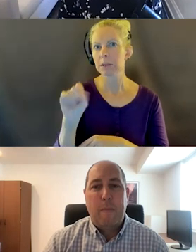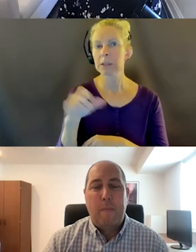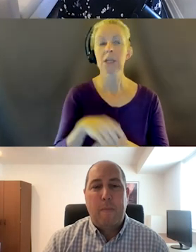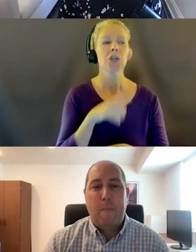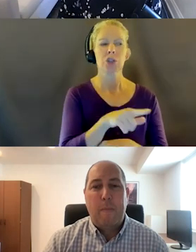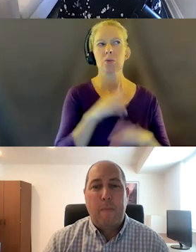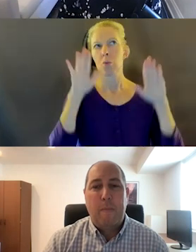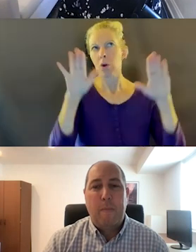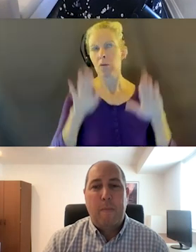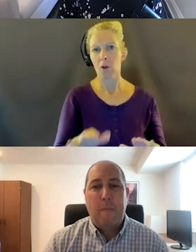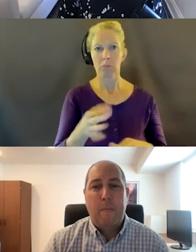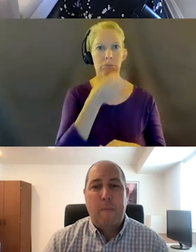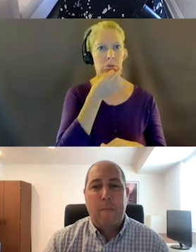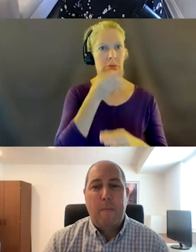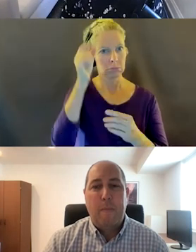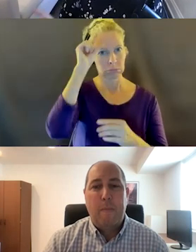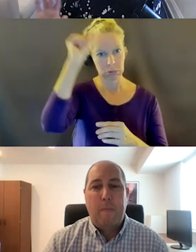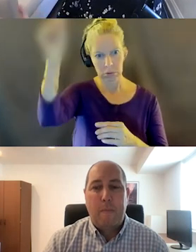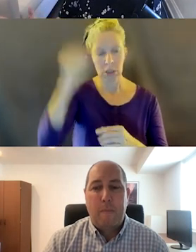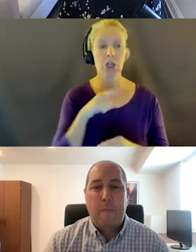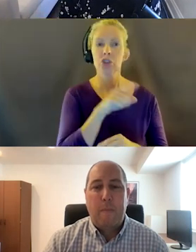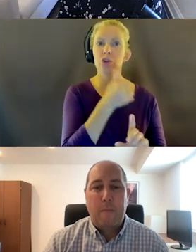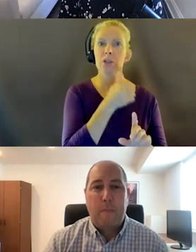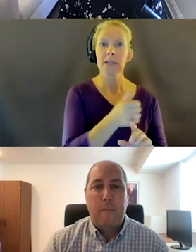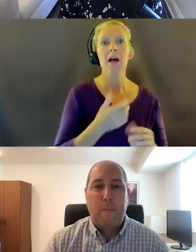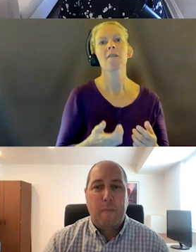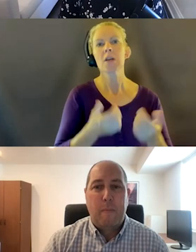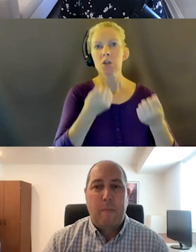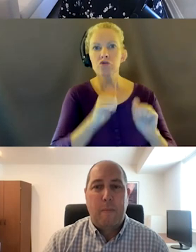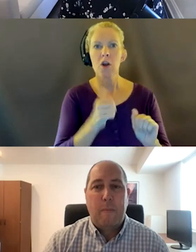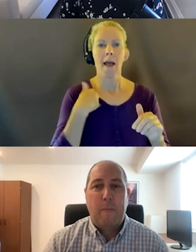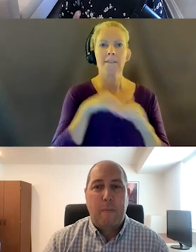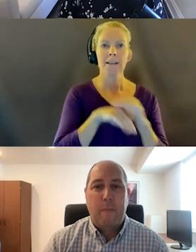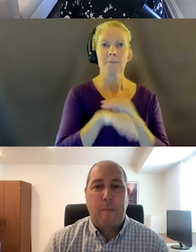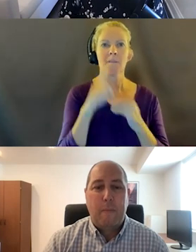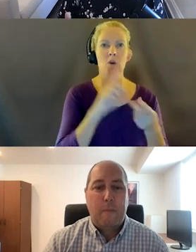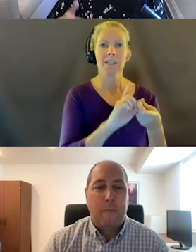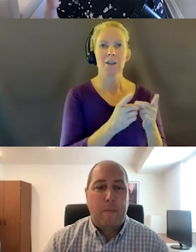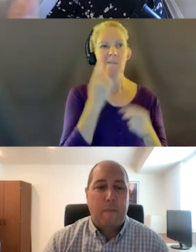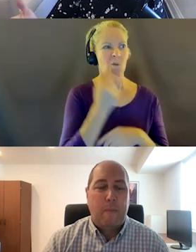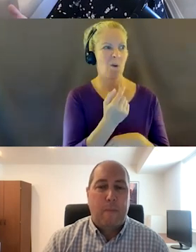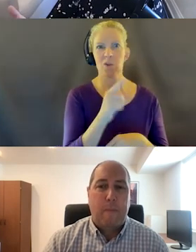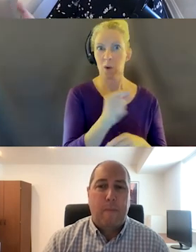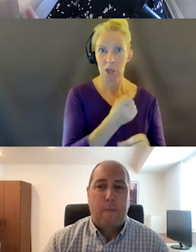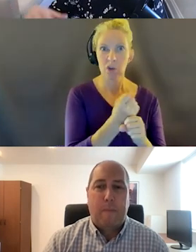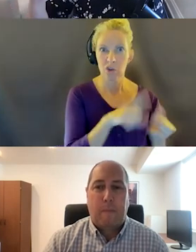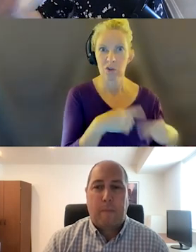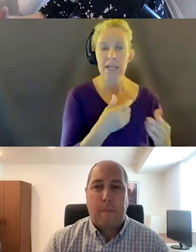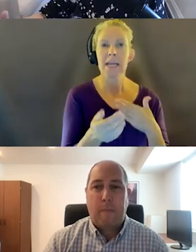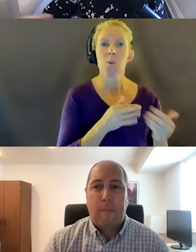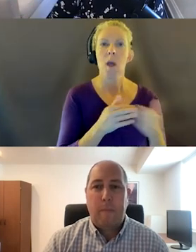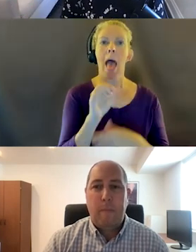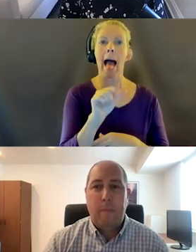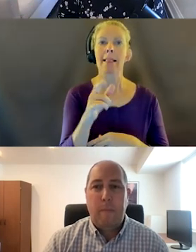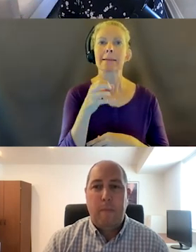She's been touting digital accessibility for 15, 20 years, a real guru. But she had the foresight, a really